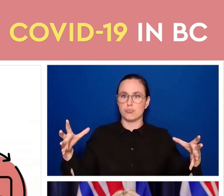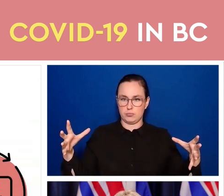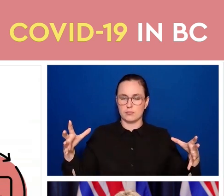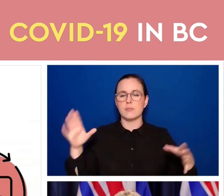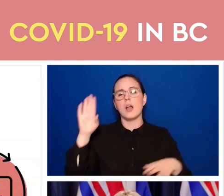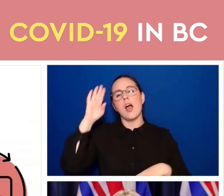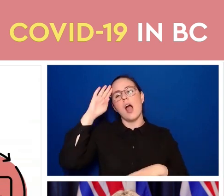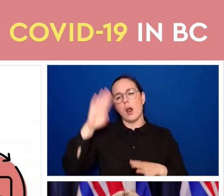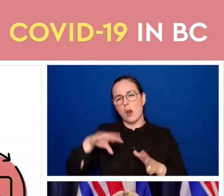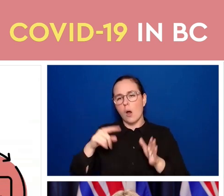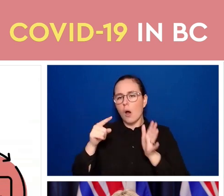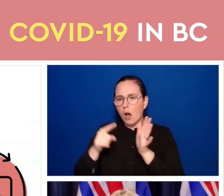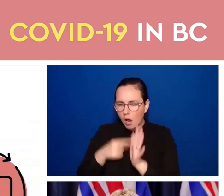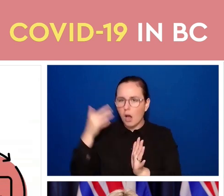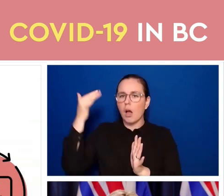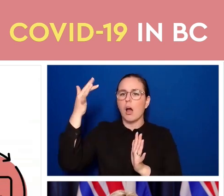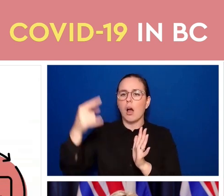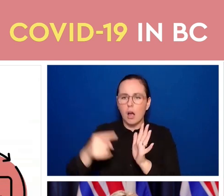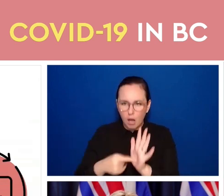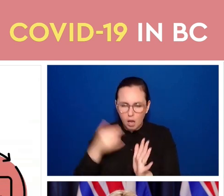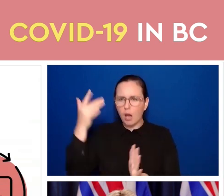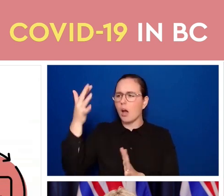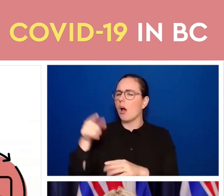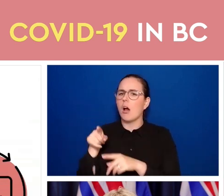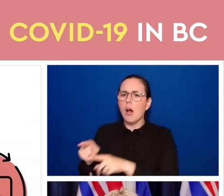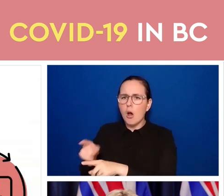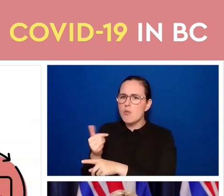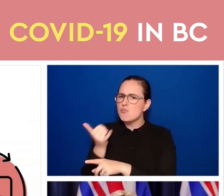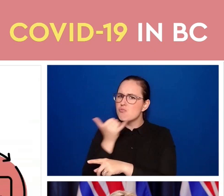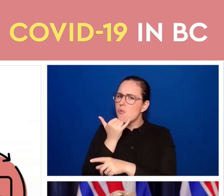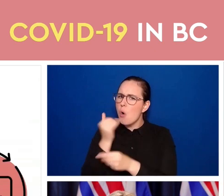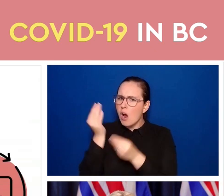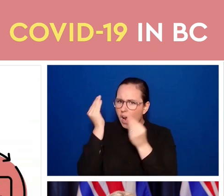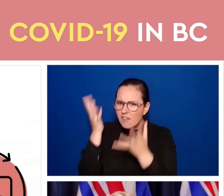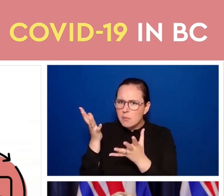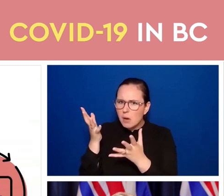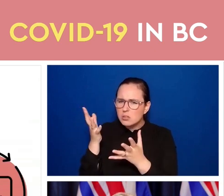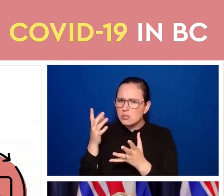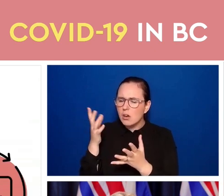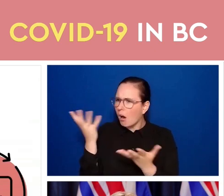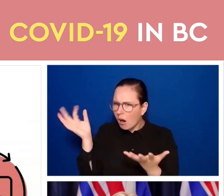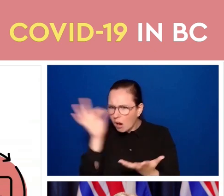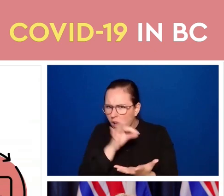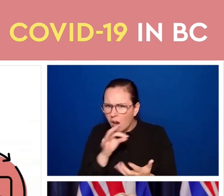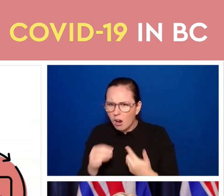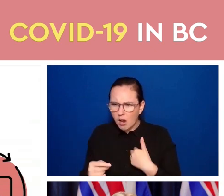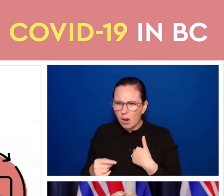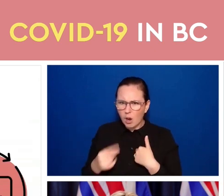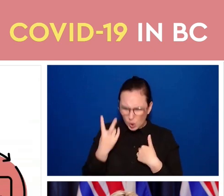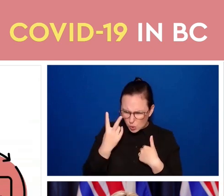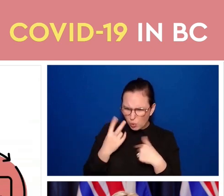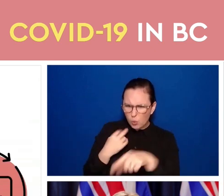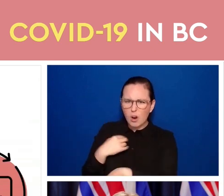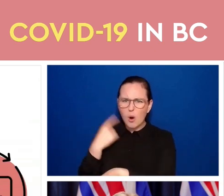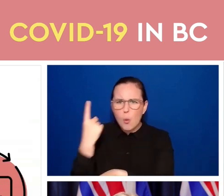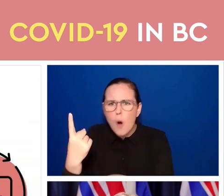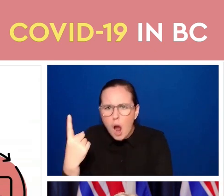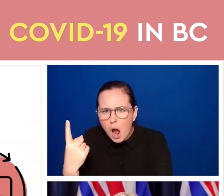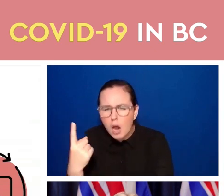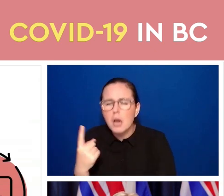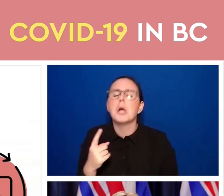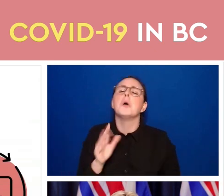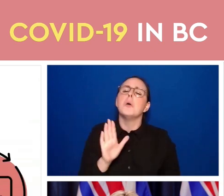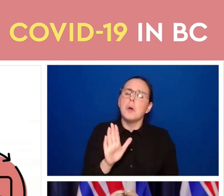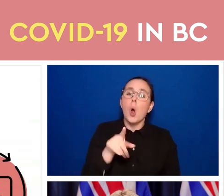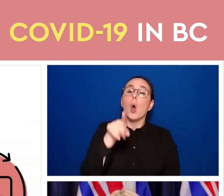if there is a problem with your immunization record as you're going to try and get your BC vaccine card, you can update it on the website